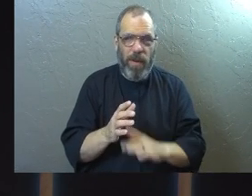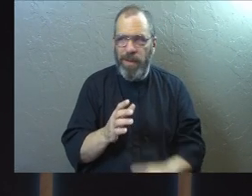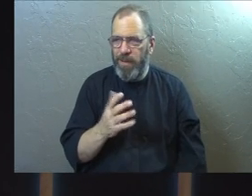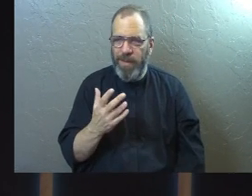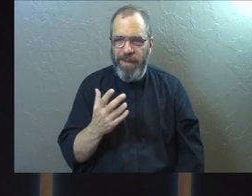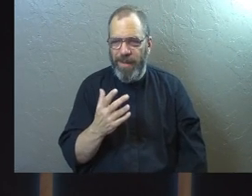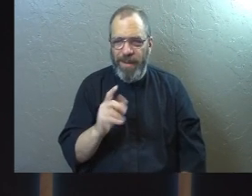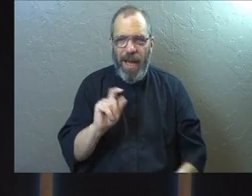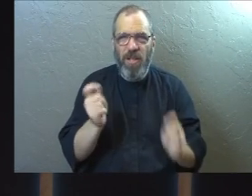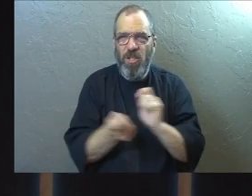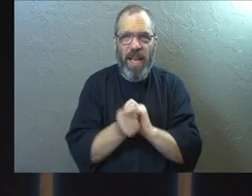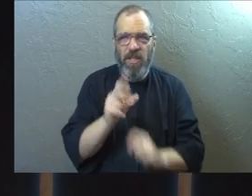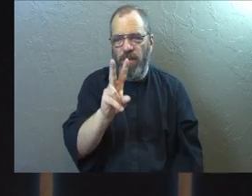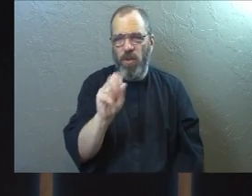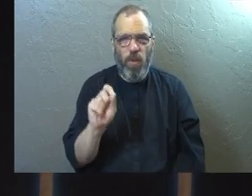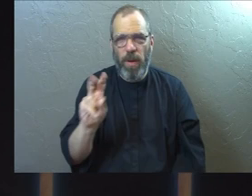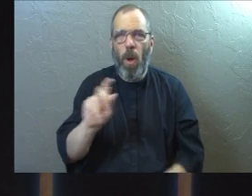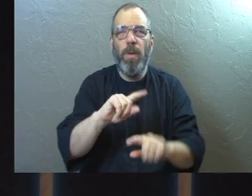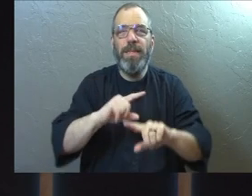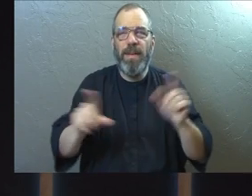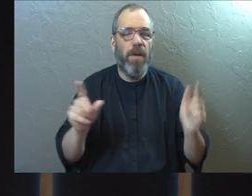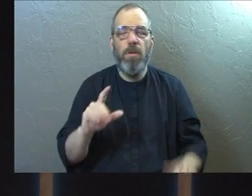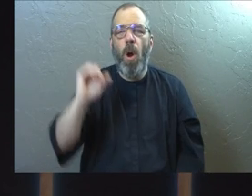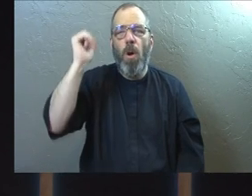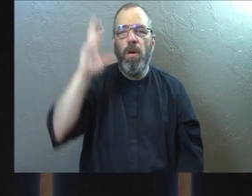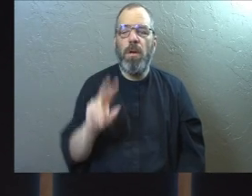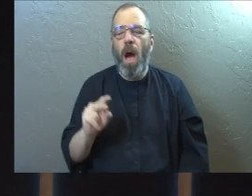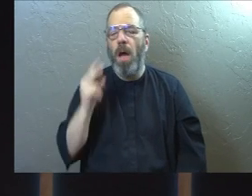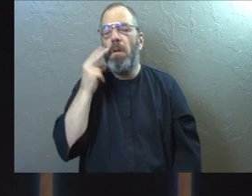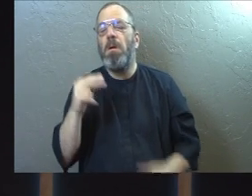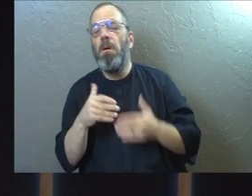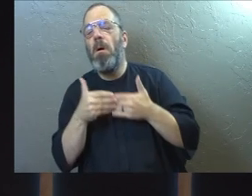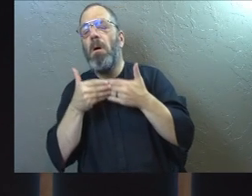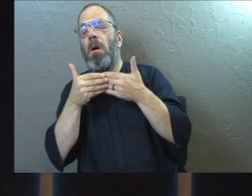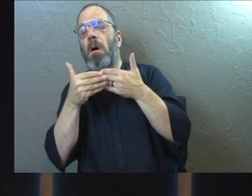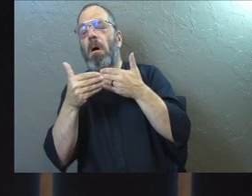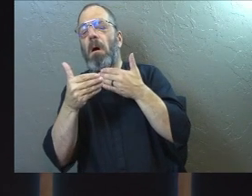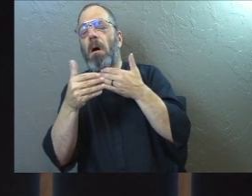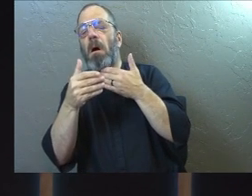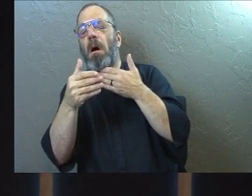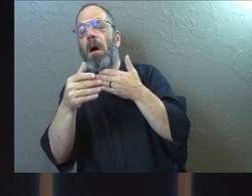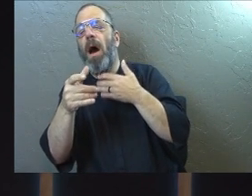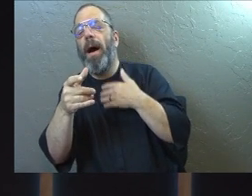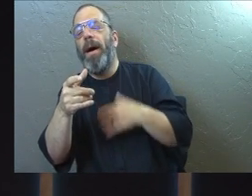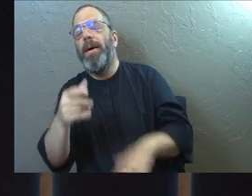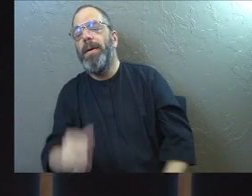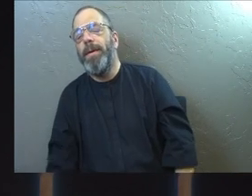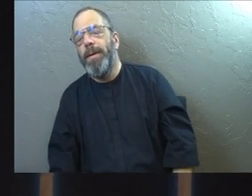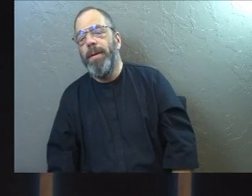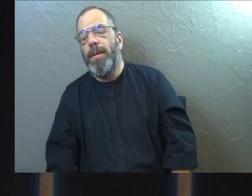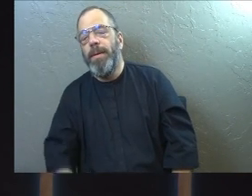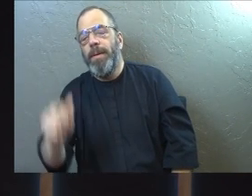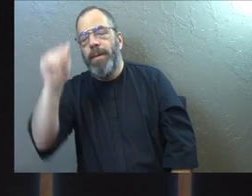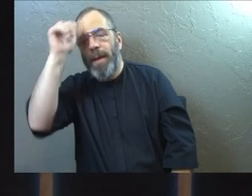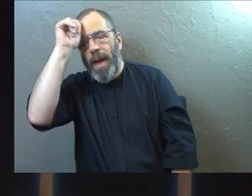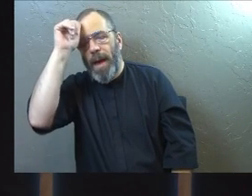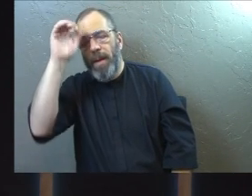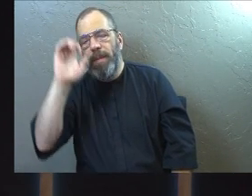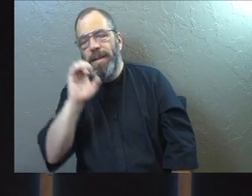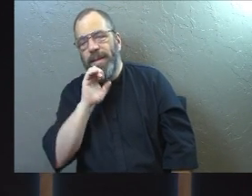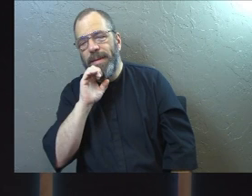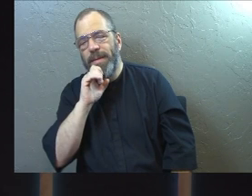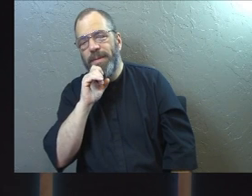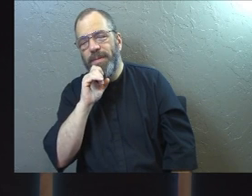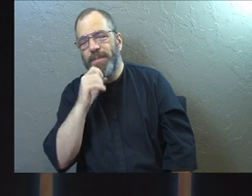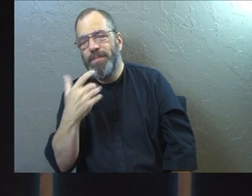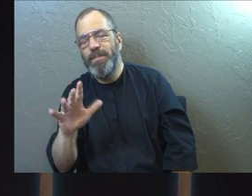.0 in the history of God. God looked ahead and he knew exactly what Adam and Eve were going to do in the Garden of Eden.